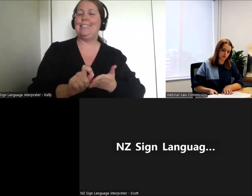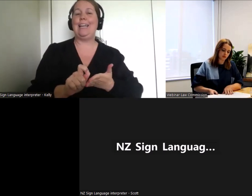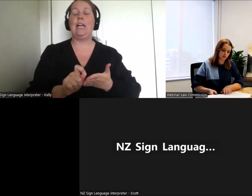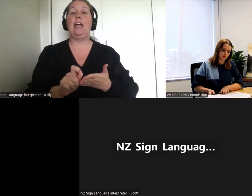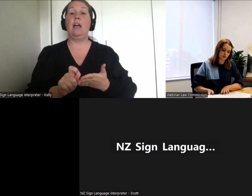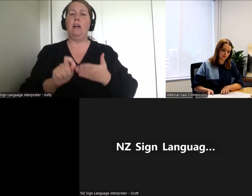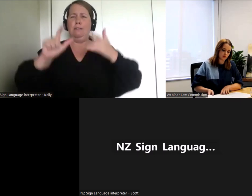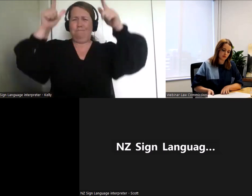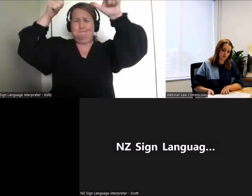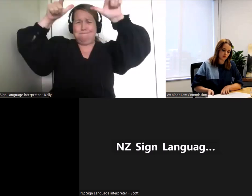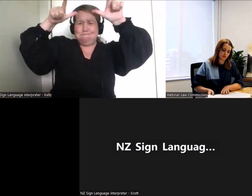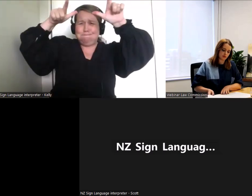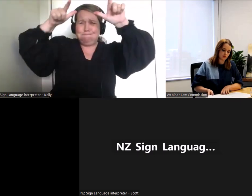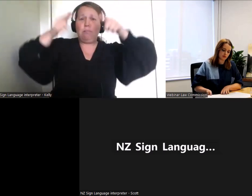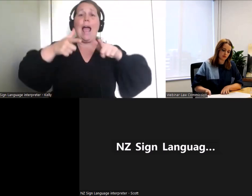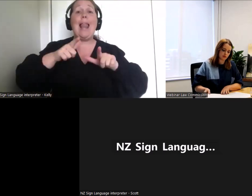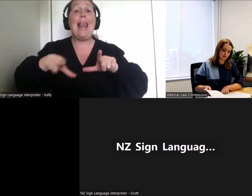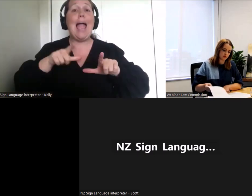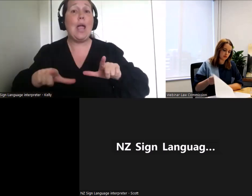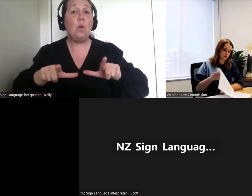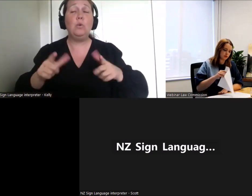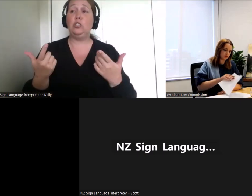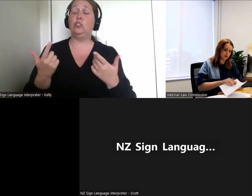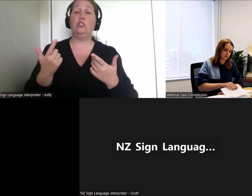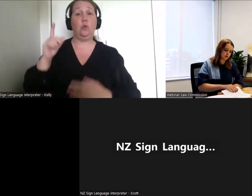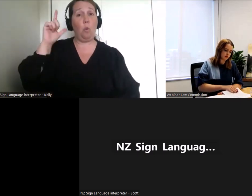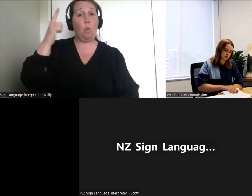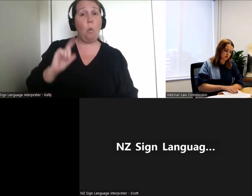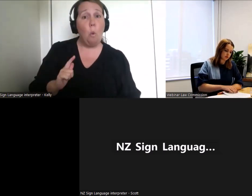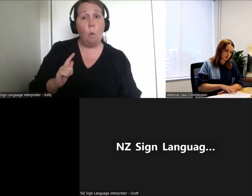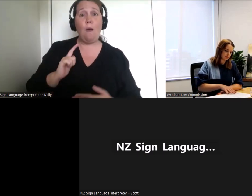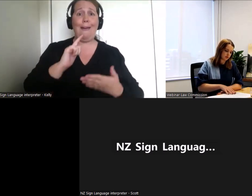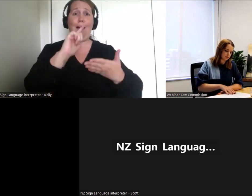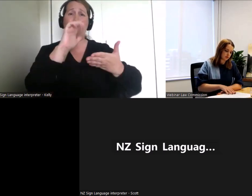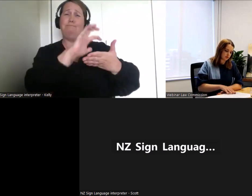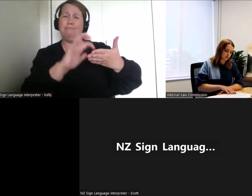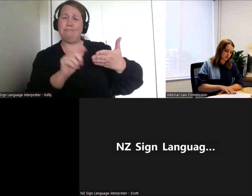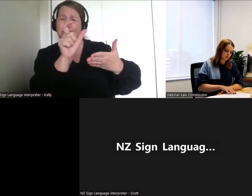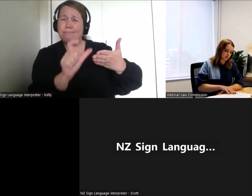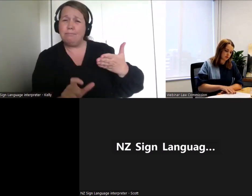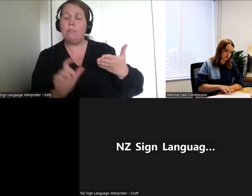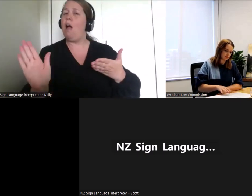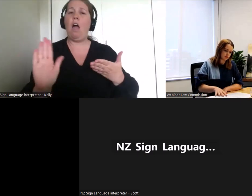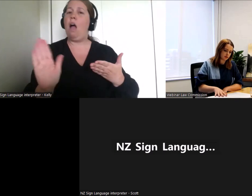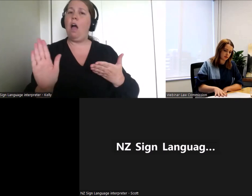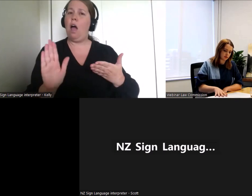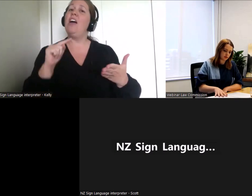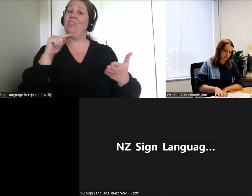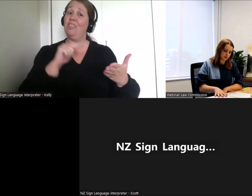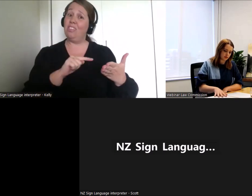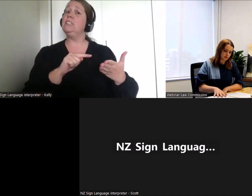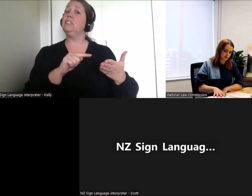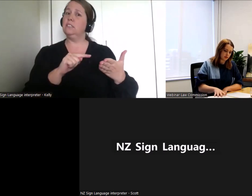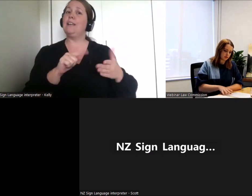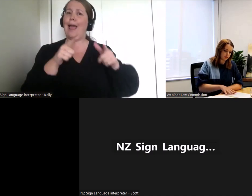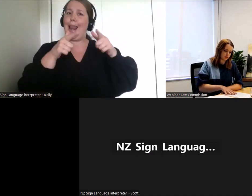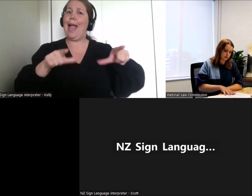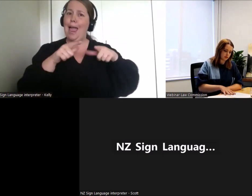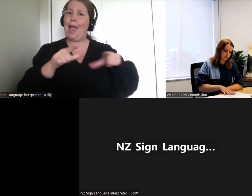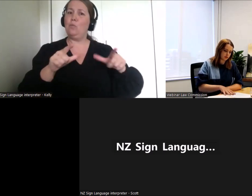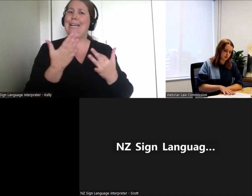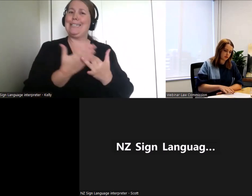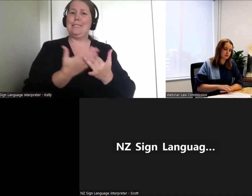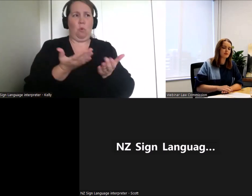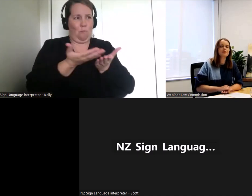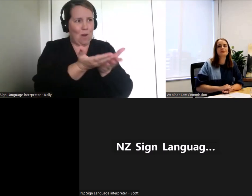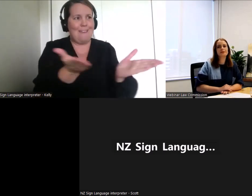directed principally at lawyers or other professionals. It's directed at everybody.